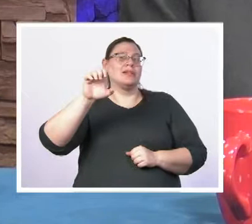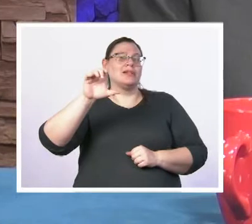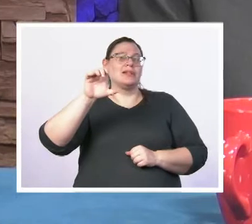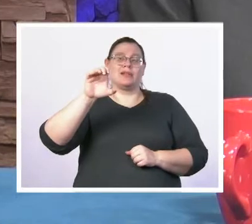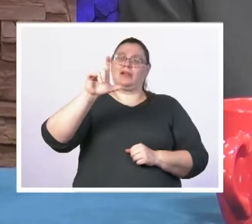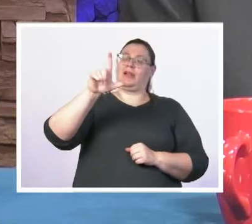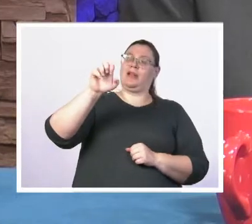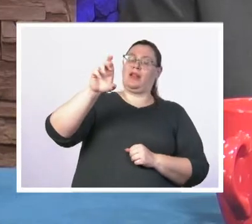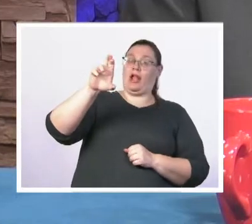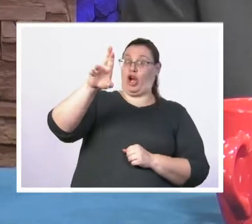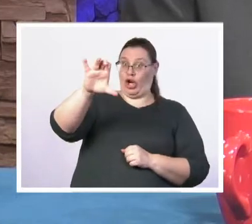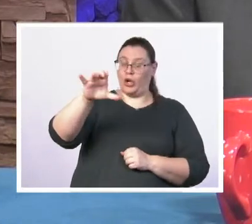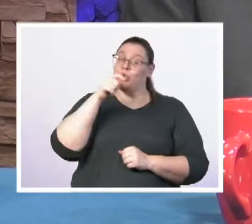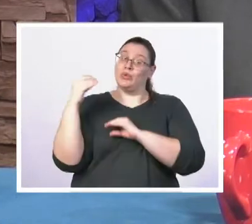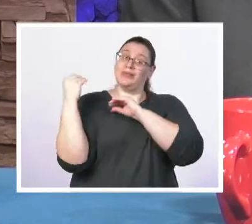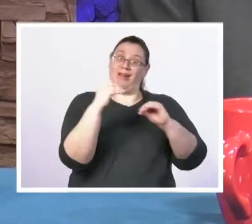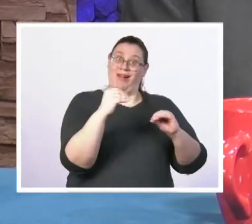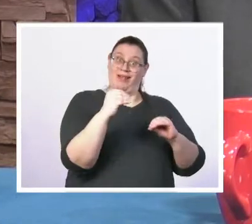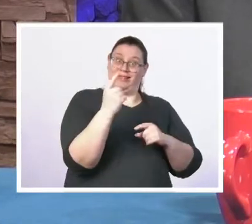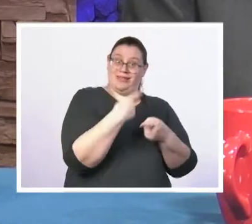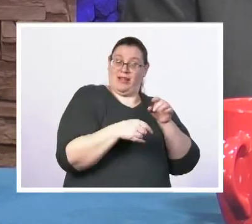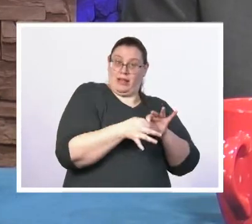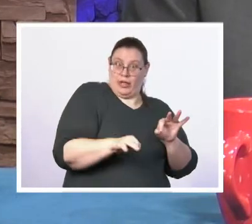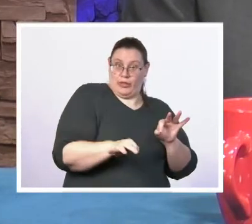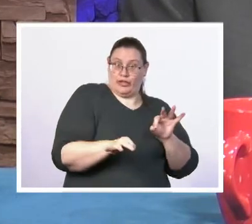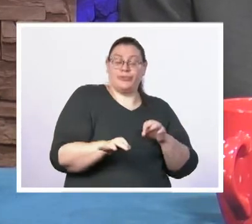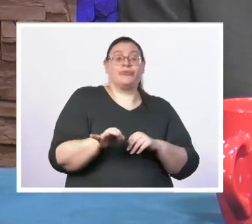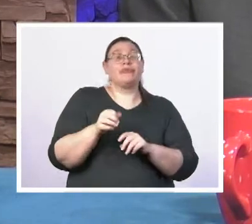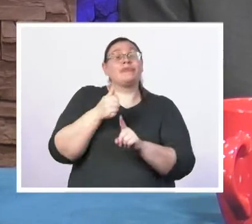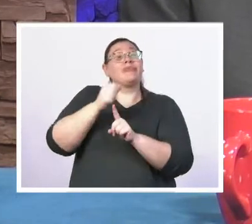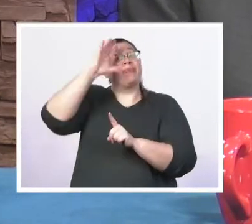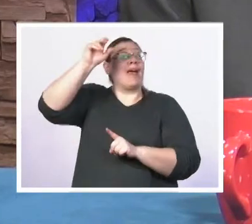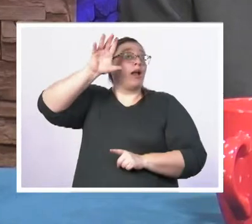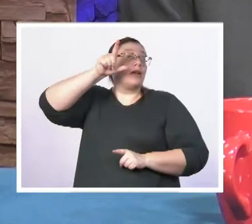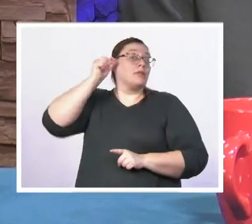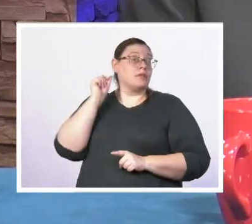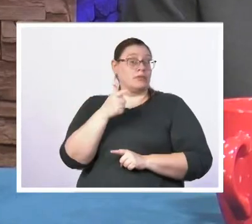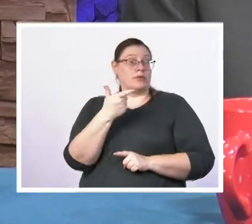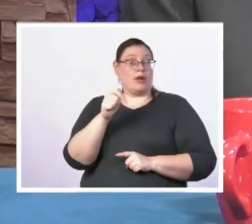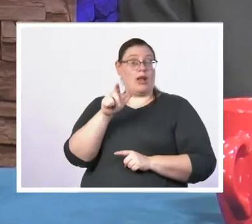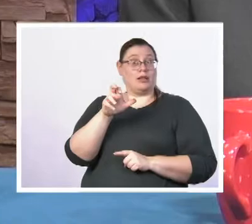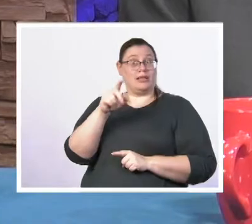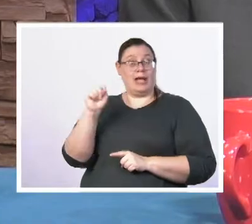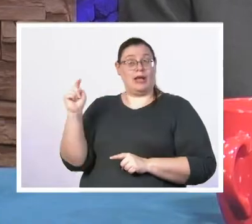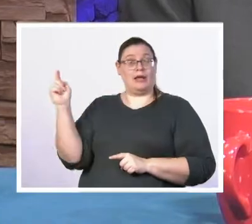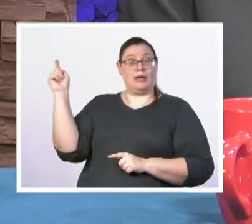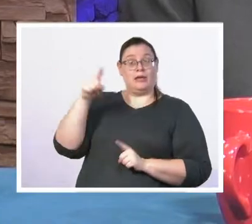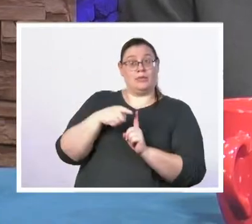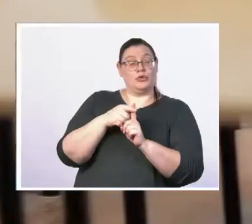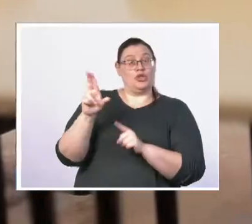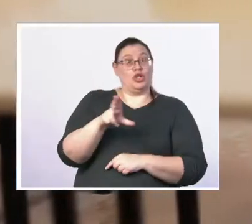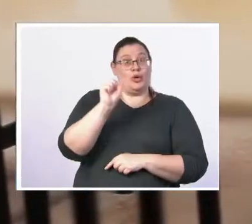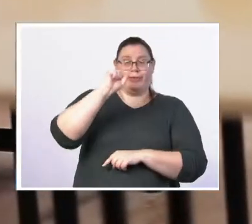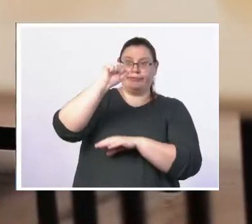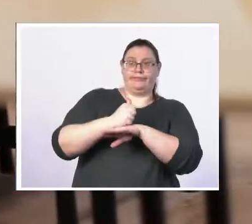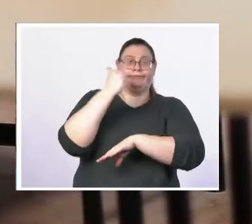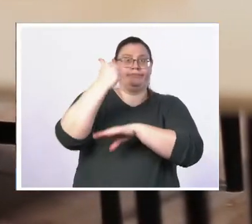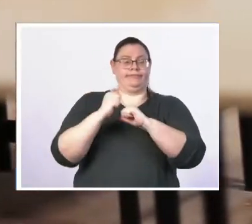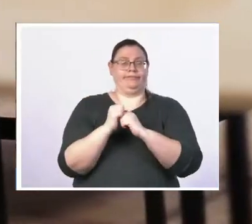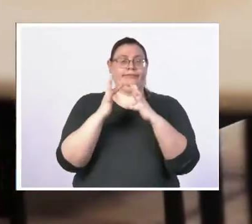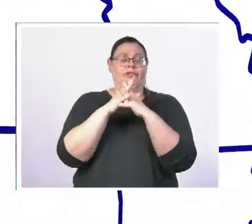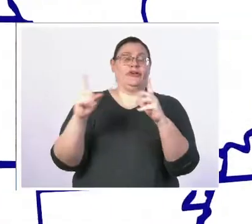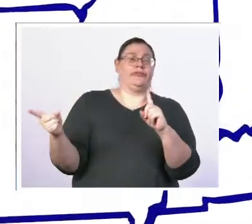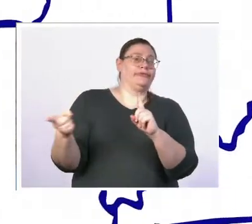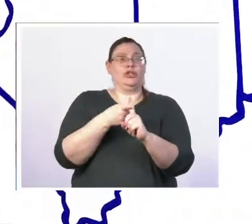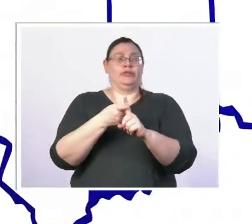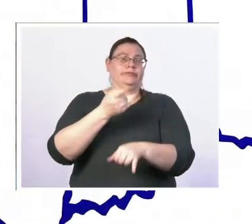French sign language Gallaudet came to US shores and established the first school for the deaf in